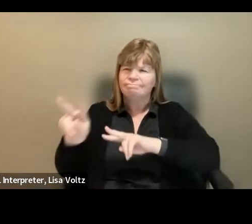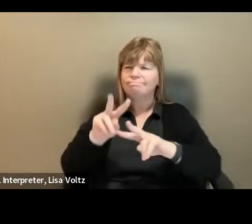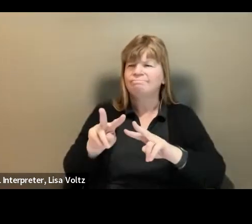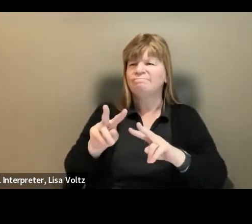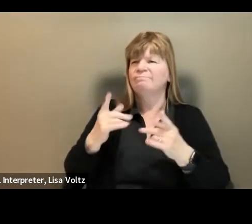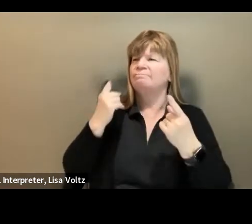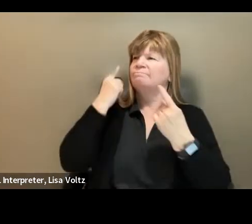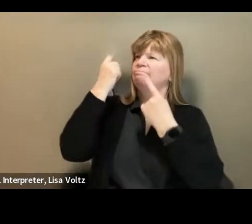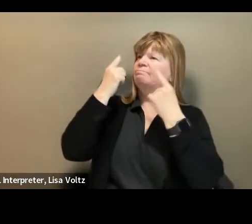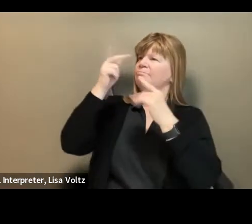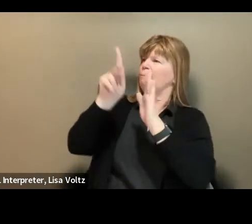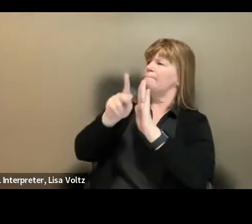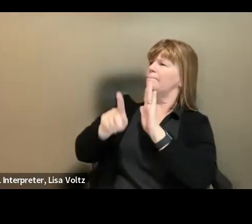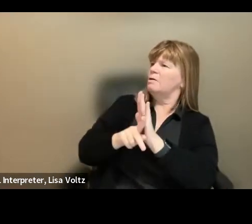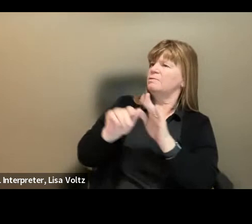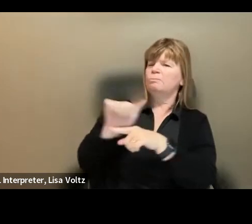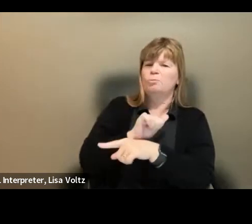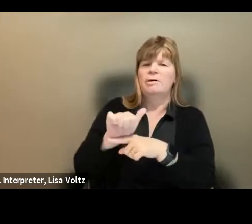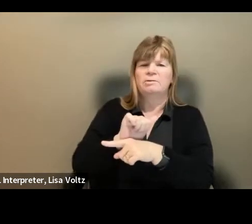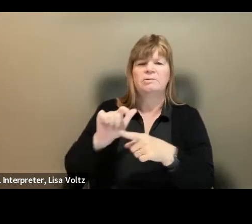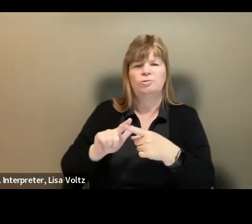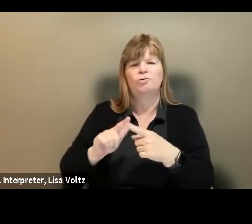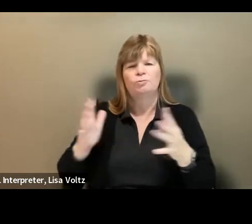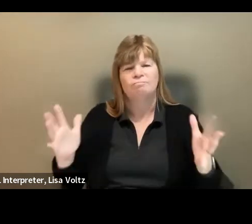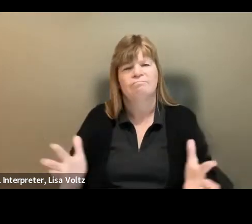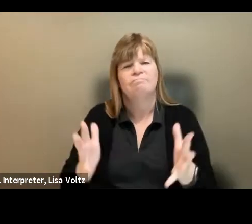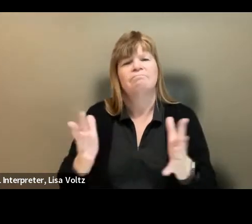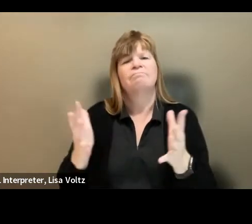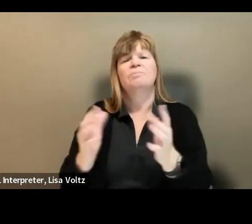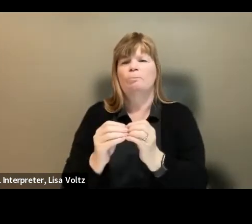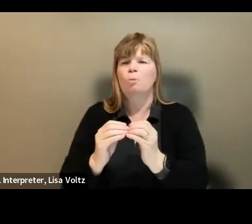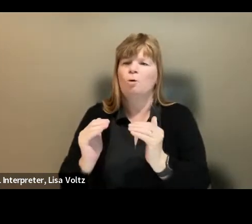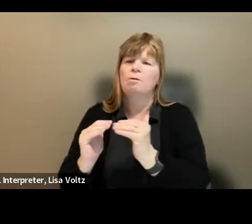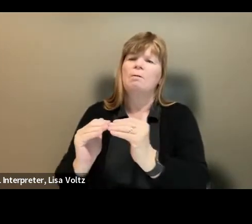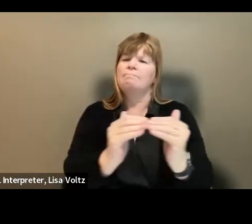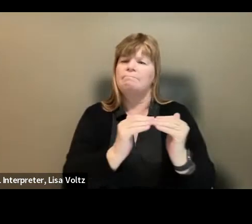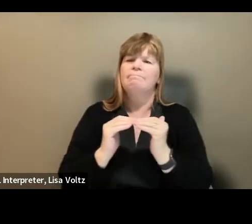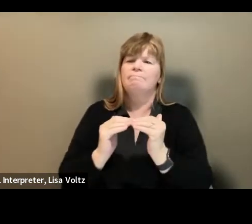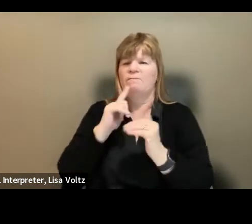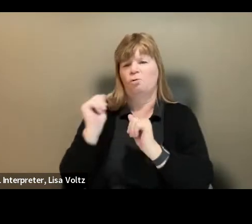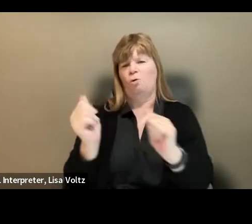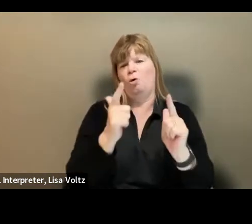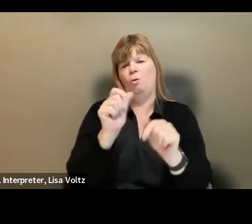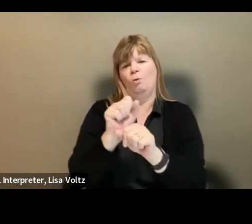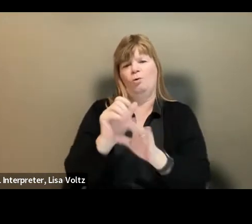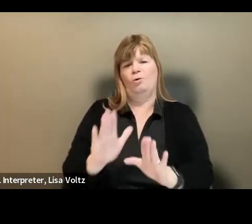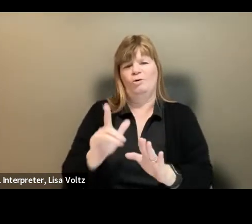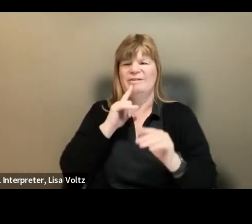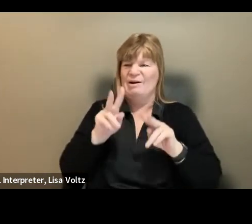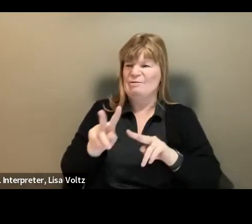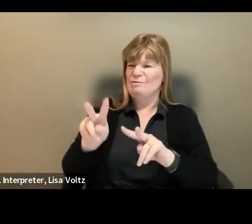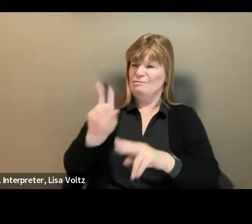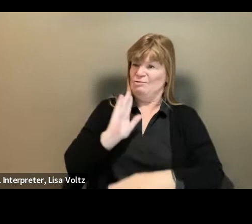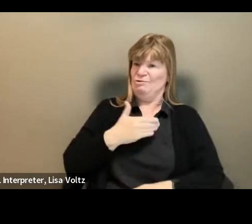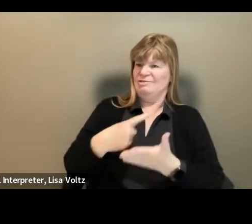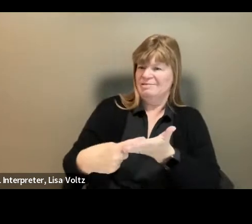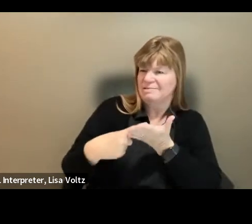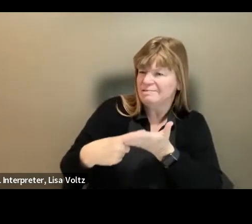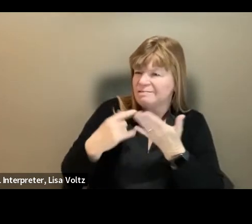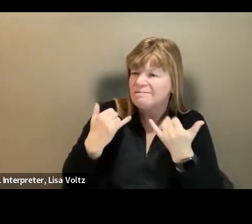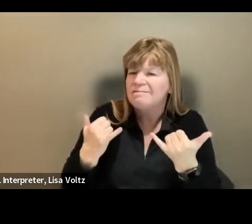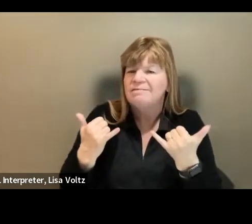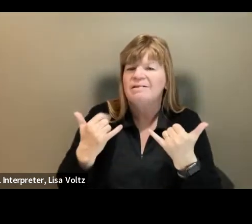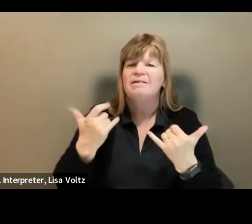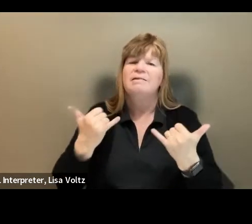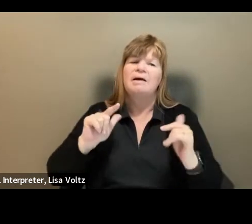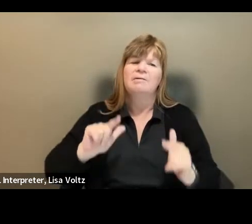that create barriers to advancing equal opportunity for all workers. I look forward to our discussion, and I'll now